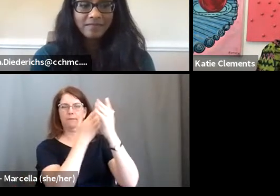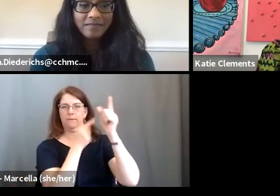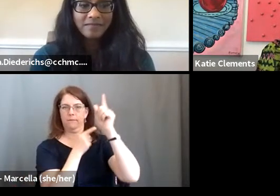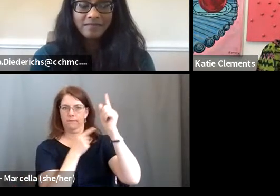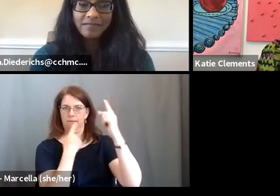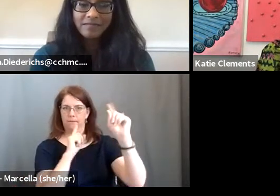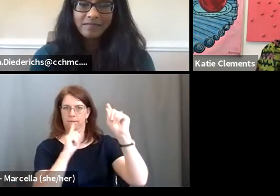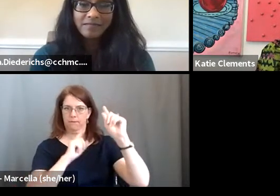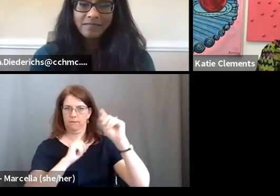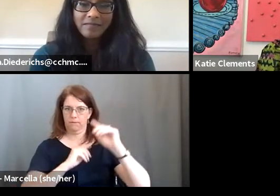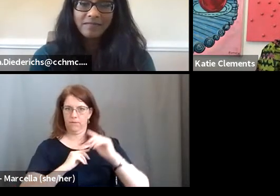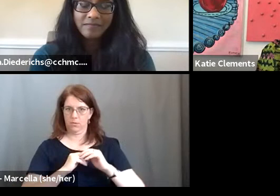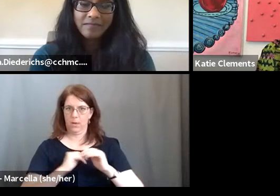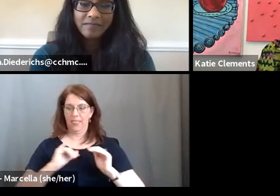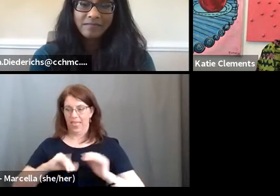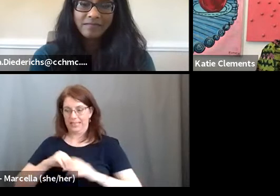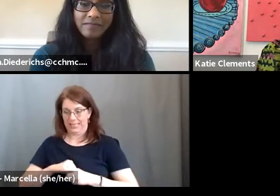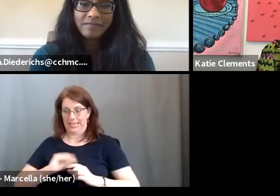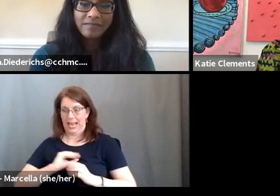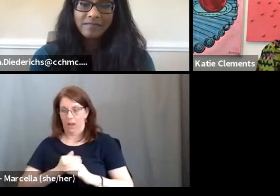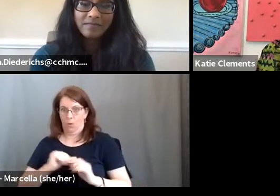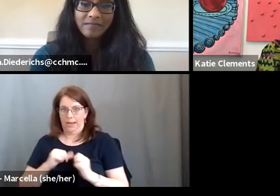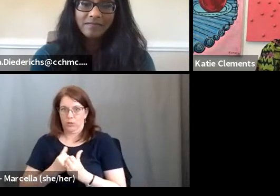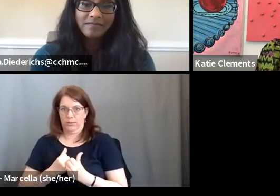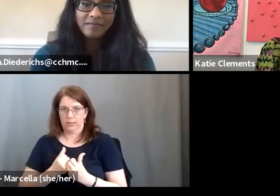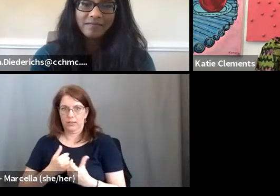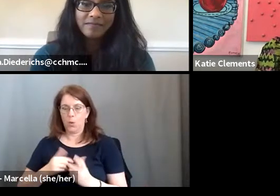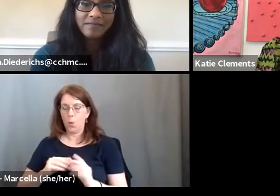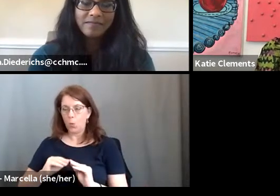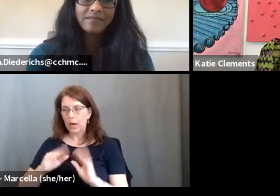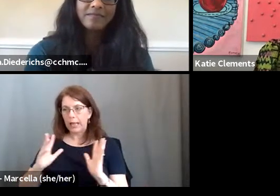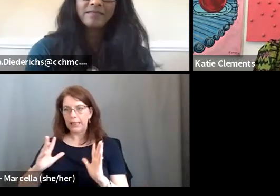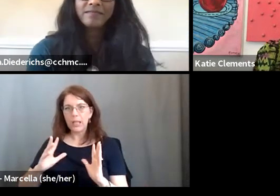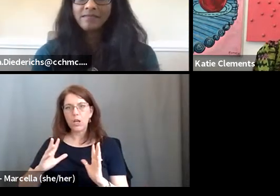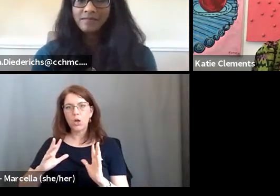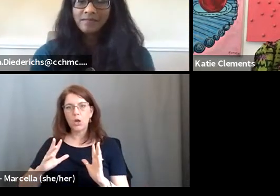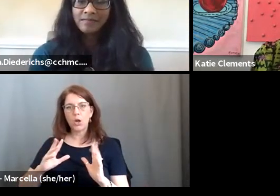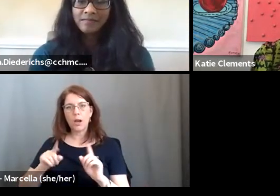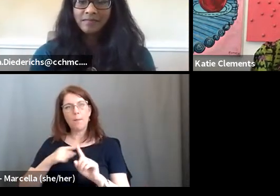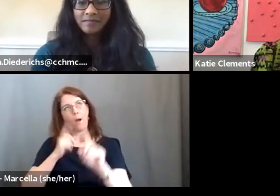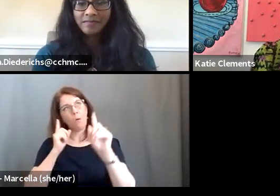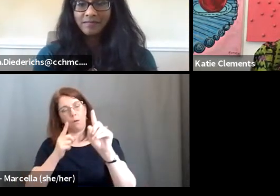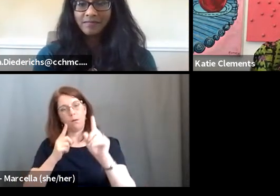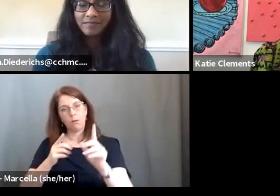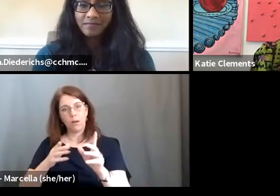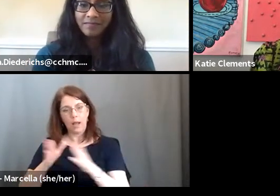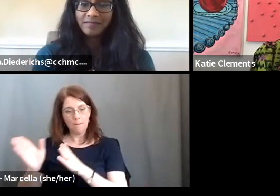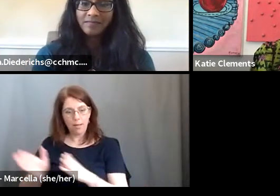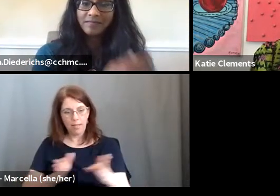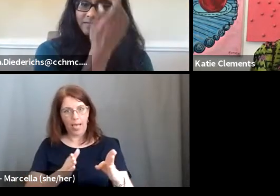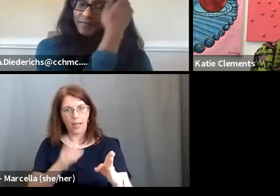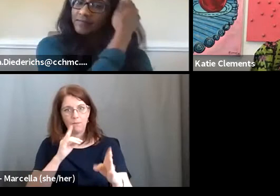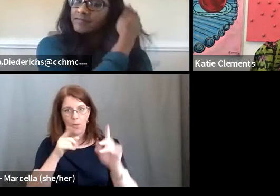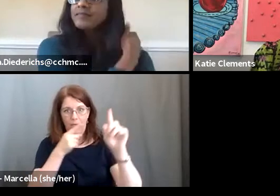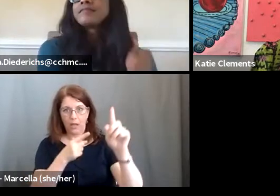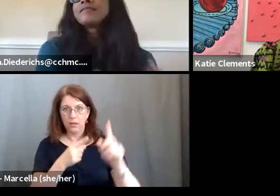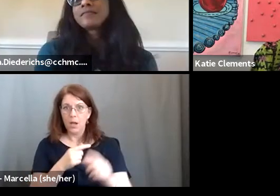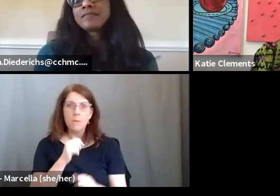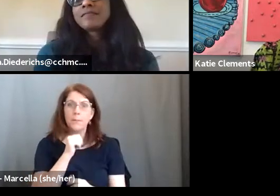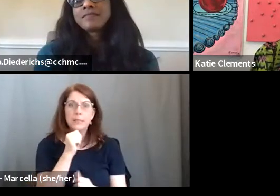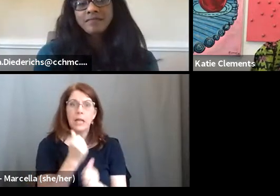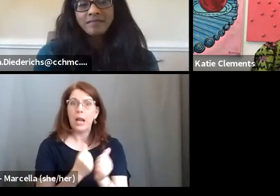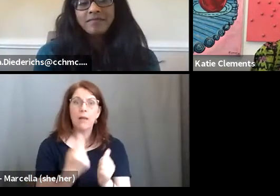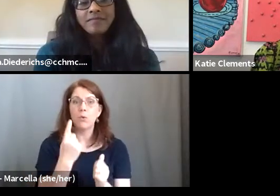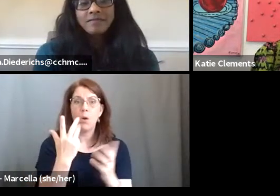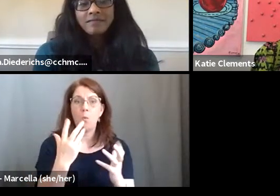And that's within our agency. So we are very clear about a roadmap and I agree that not everyone wants to continue. Some people